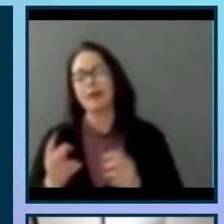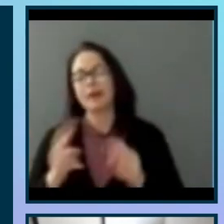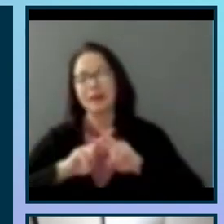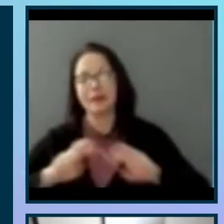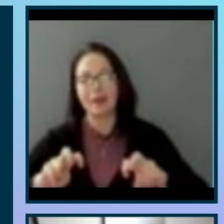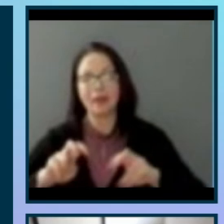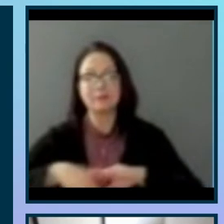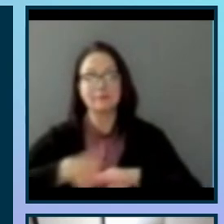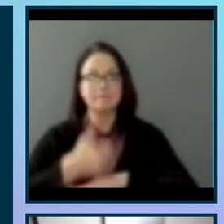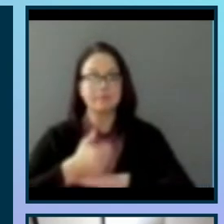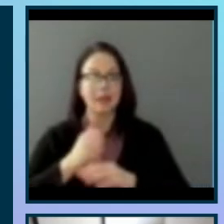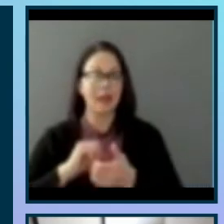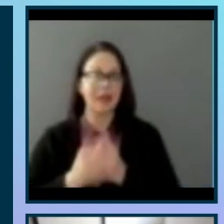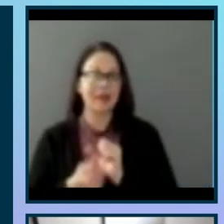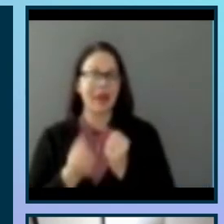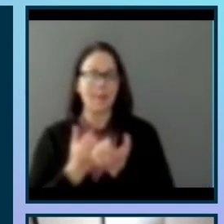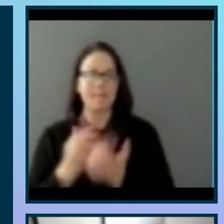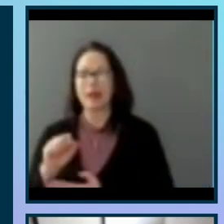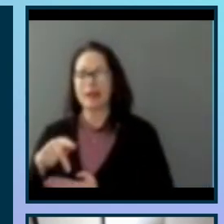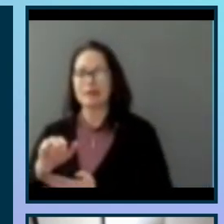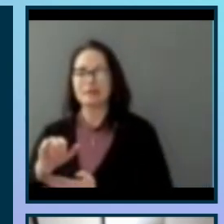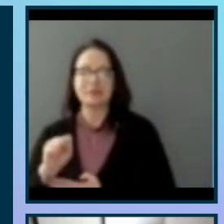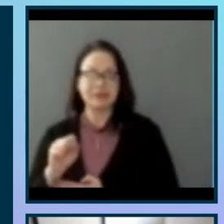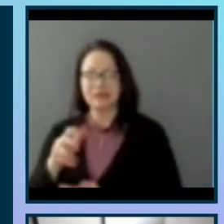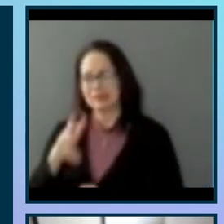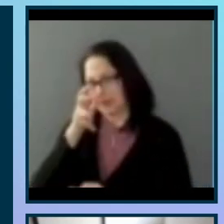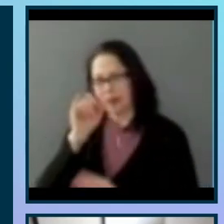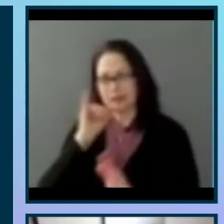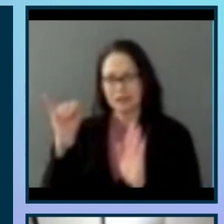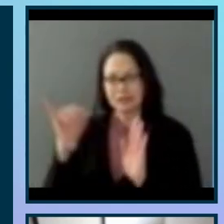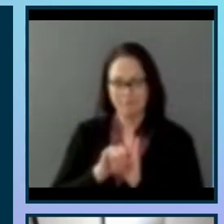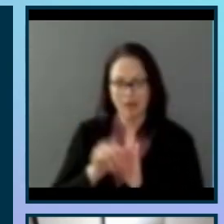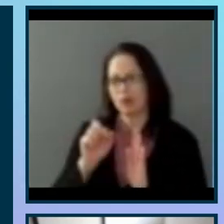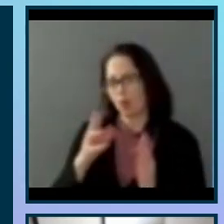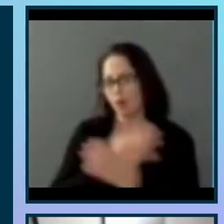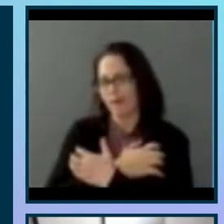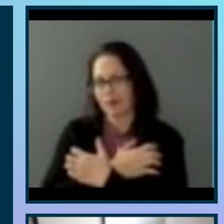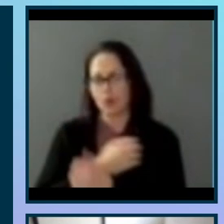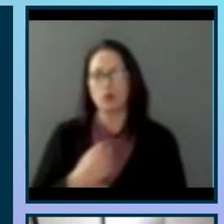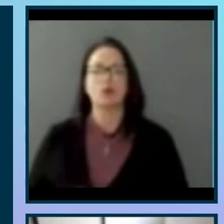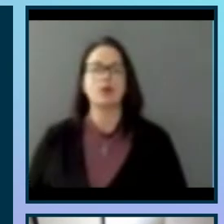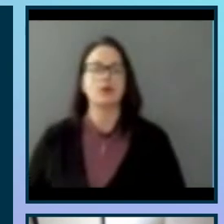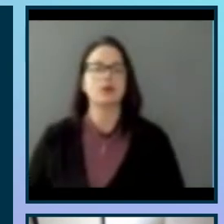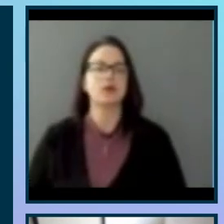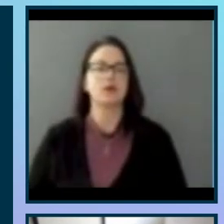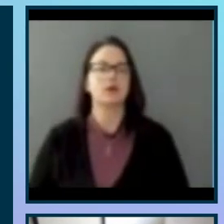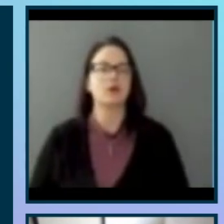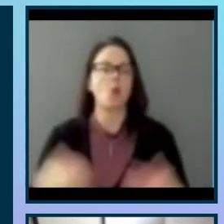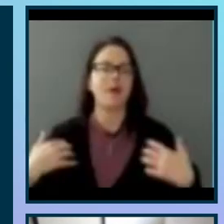and the number of species identified. So the Rainforest connection is going to be an API that will be used